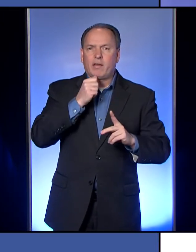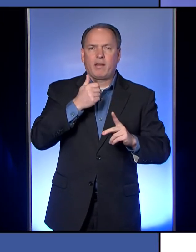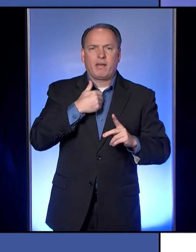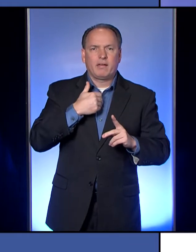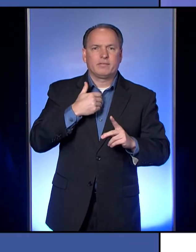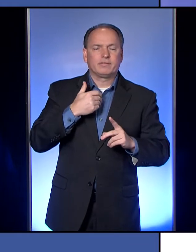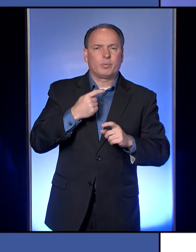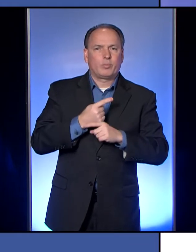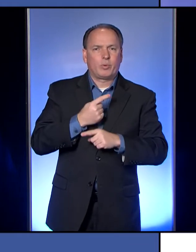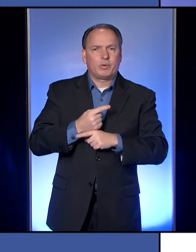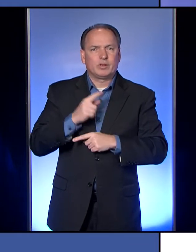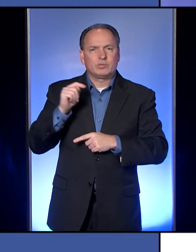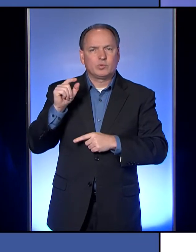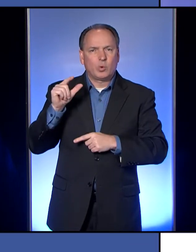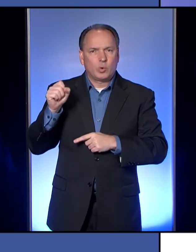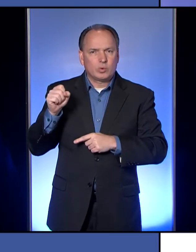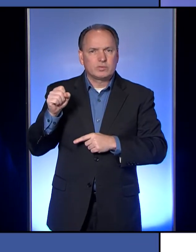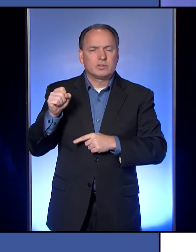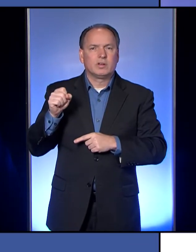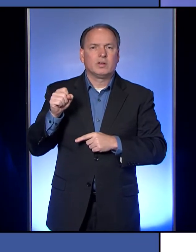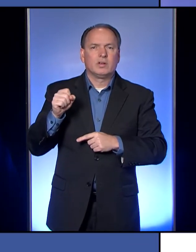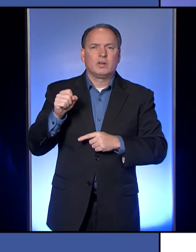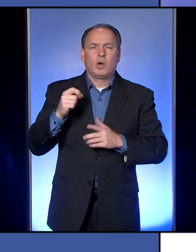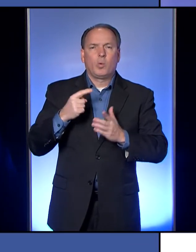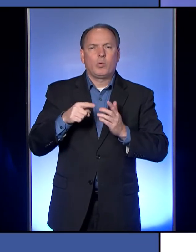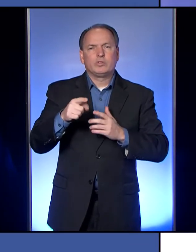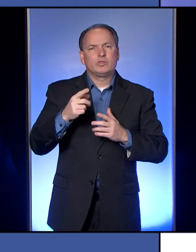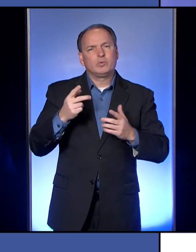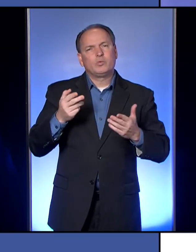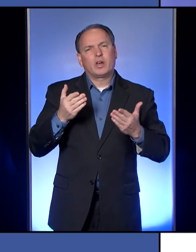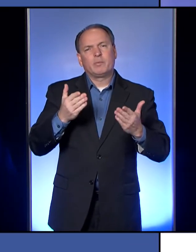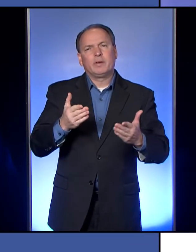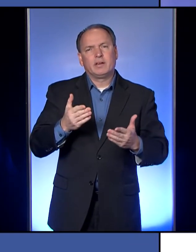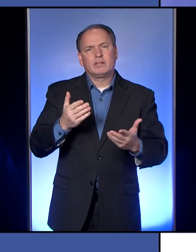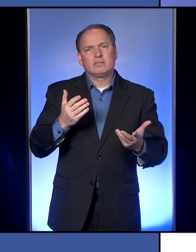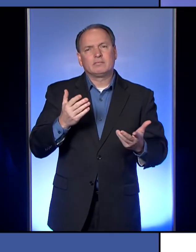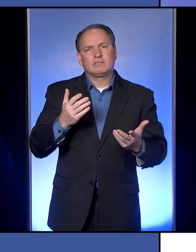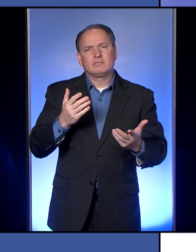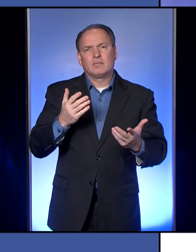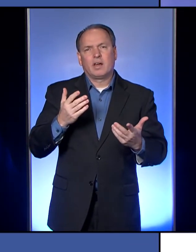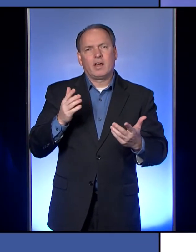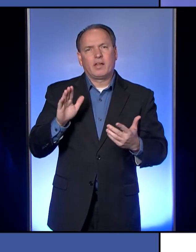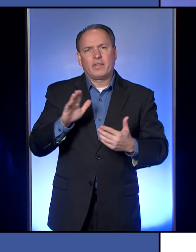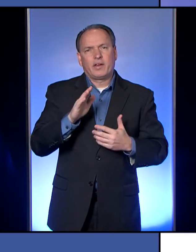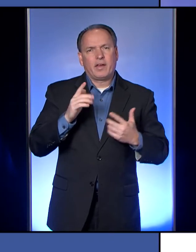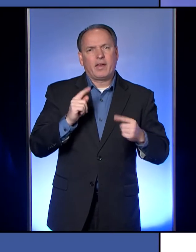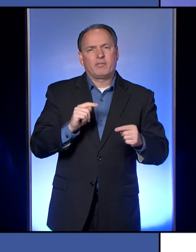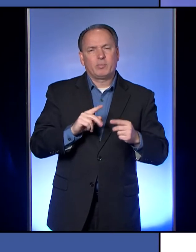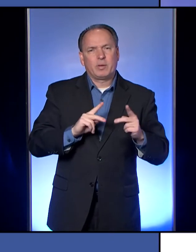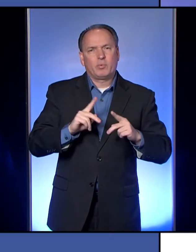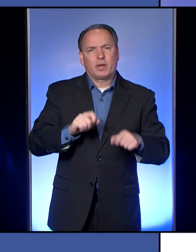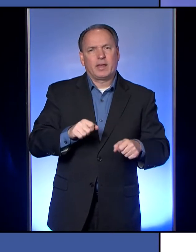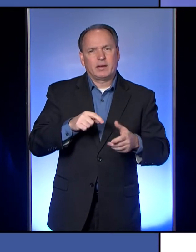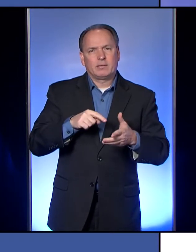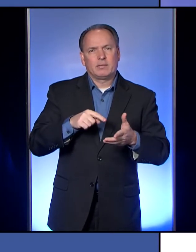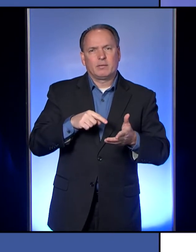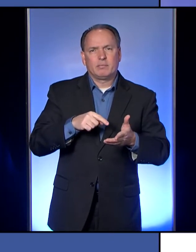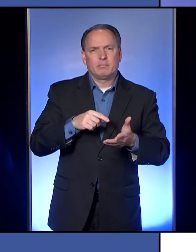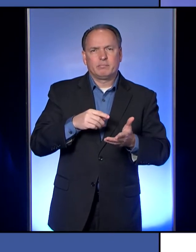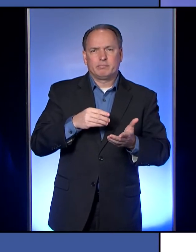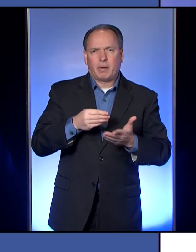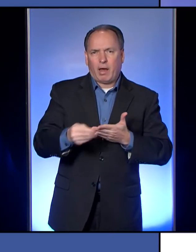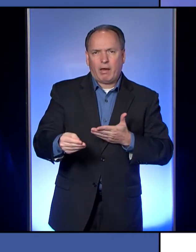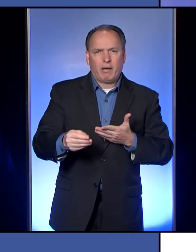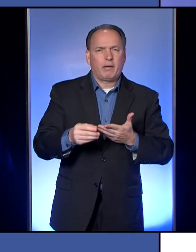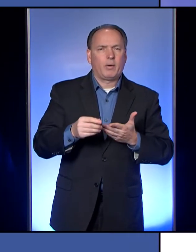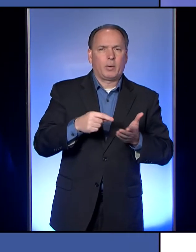area. What would you sort of recommend? Are there any sort of efforts to sort of, um, you know, put together masks that people can purchase or anything like that in the county? Or,